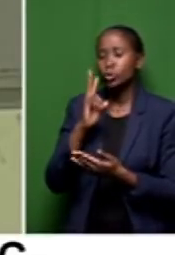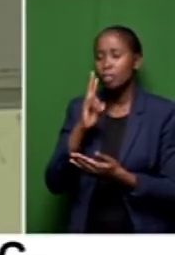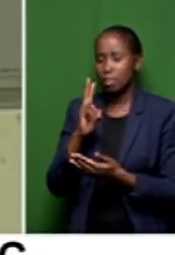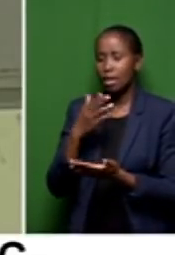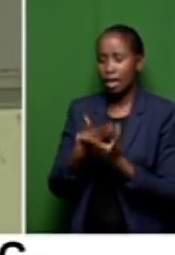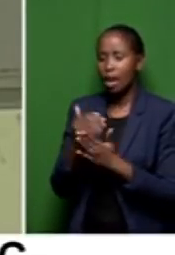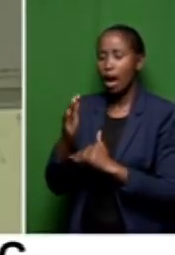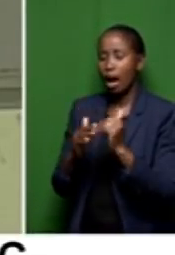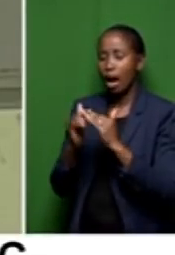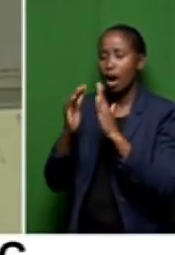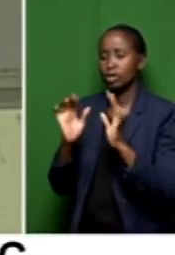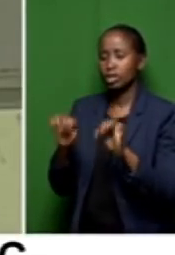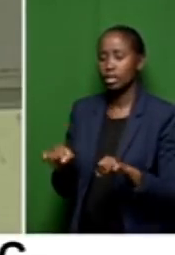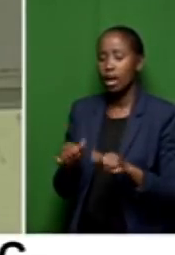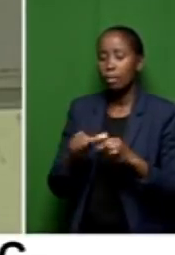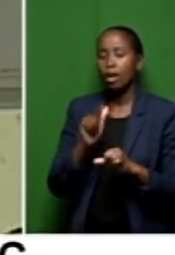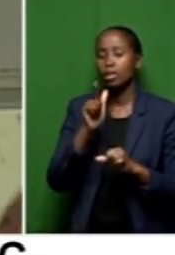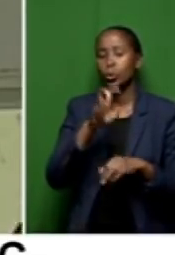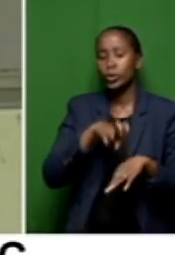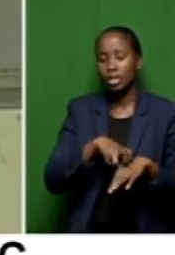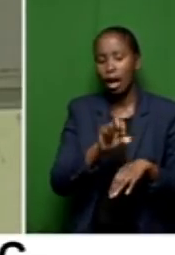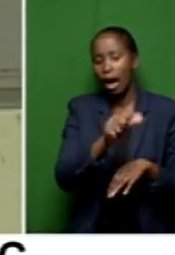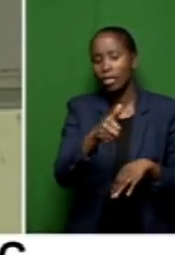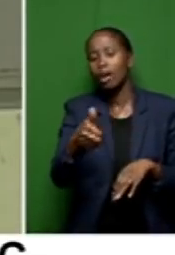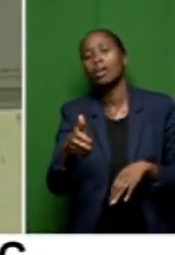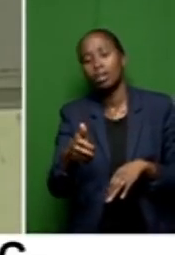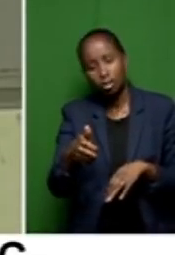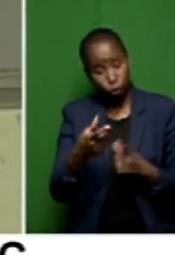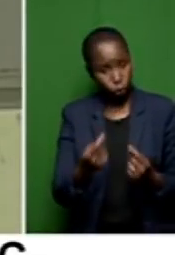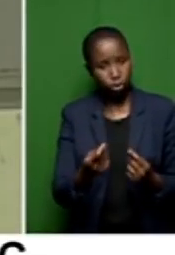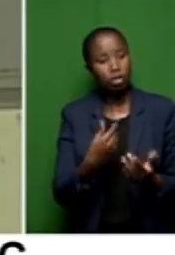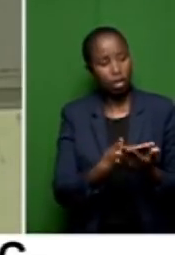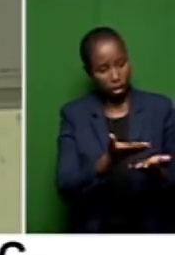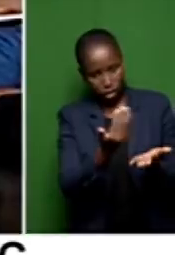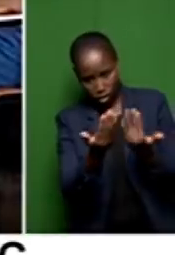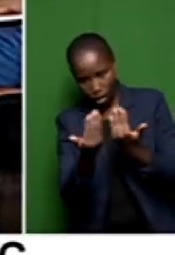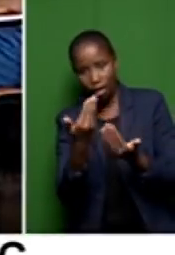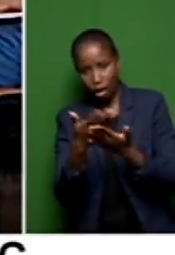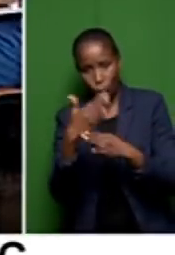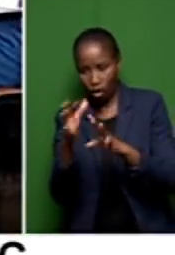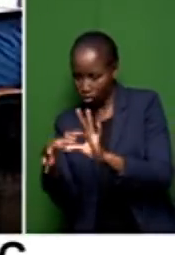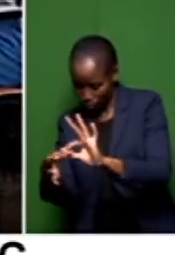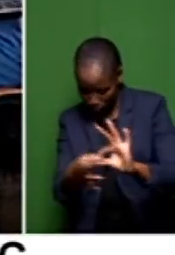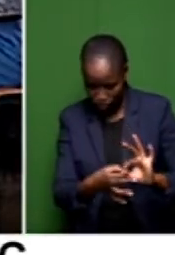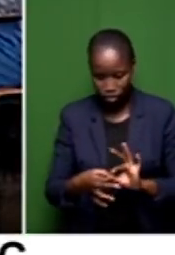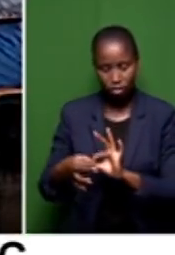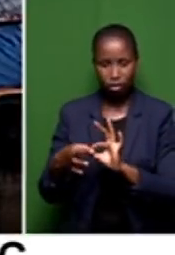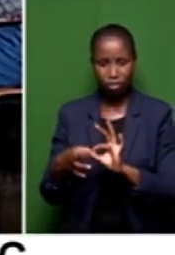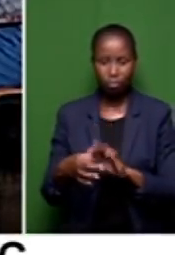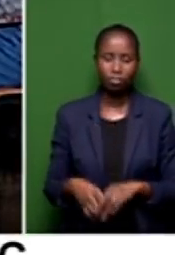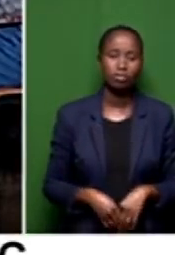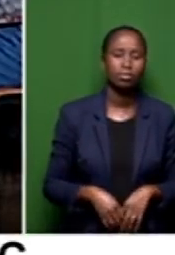provide. You know, in order to have a viable service. But that is basic.